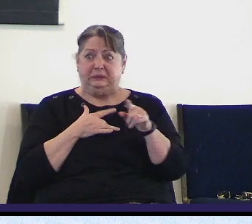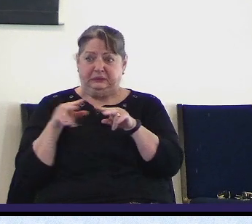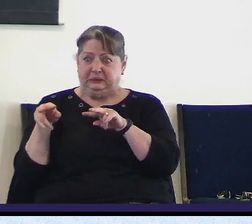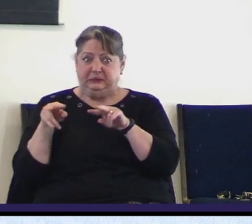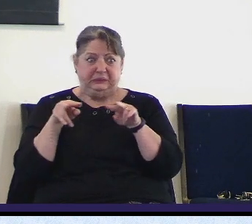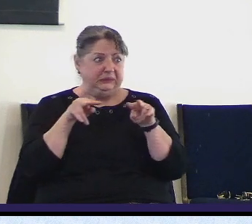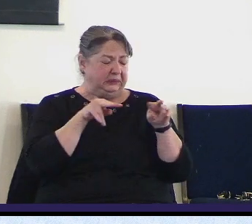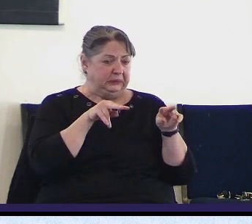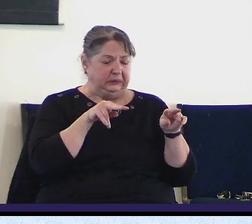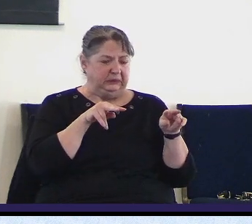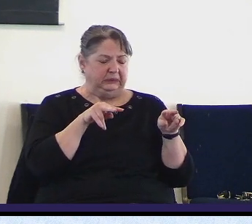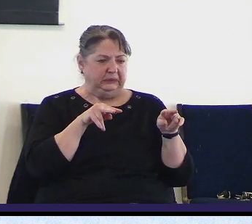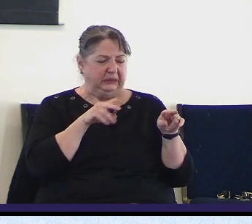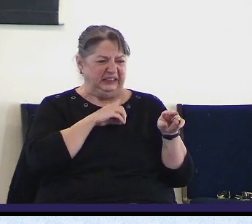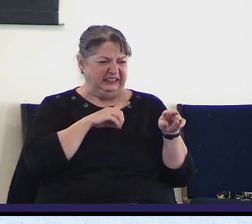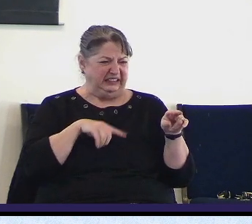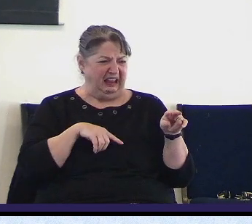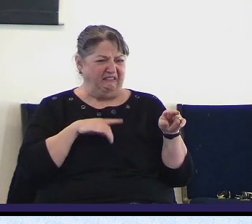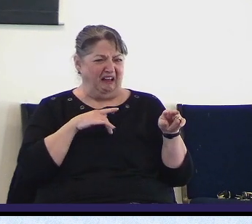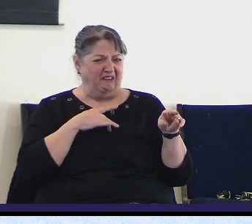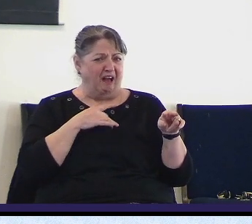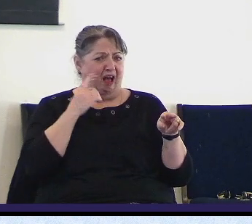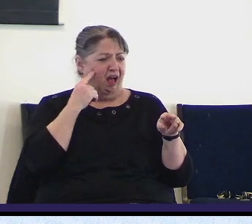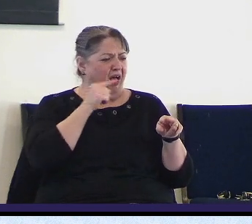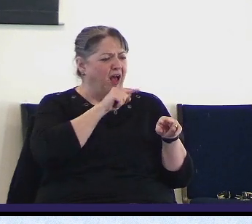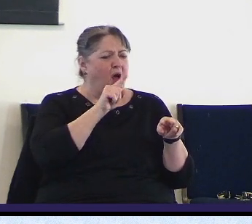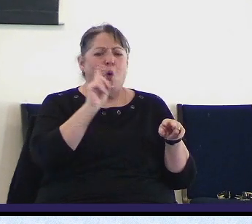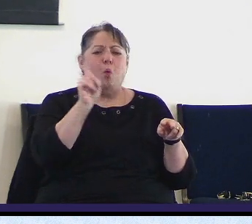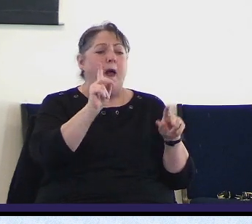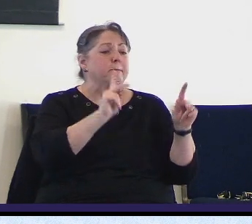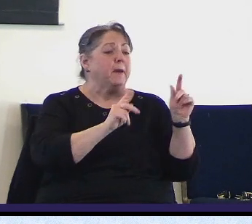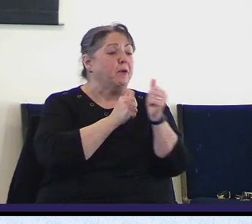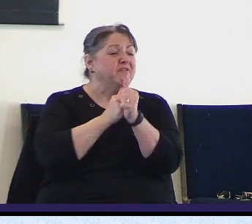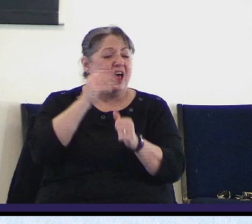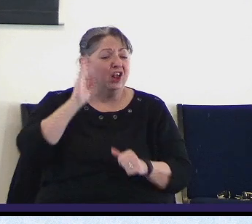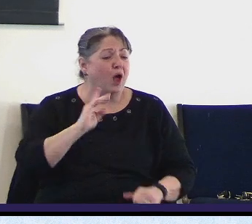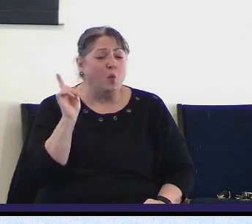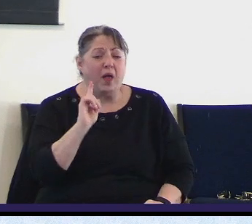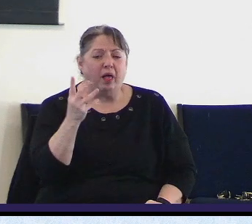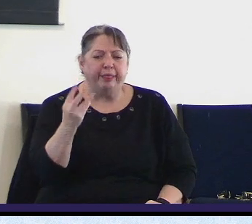concerned that the faithful of the land seemed to be vanishing.